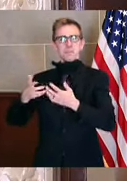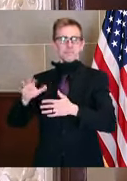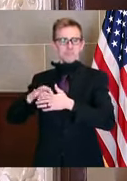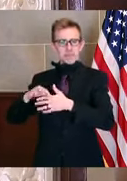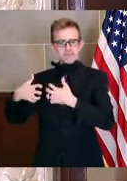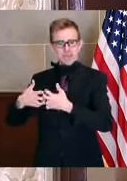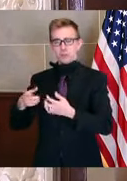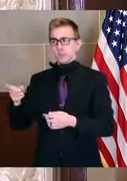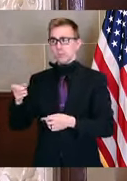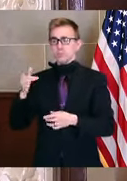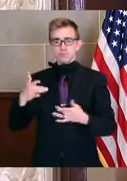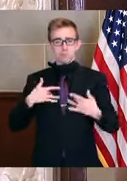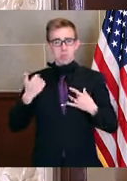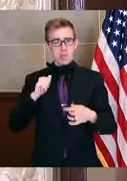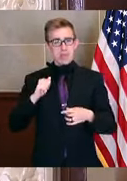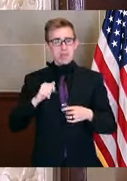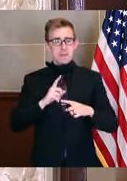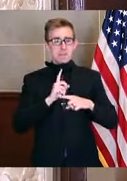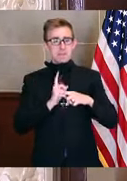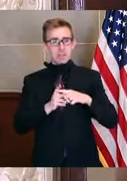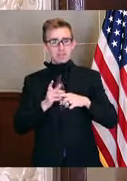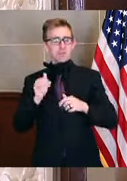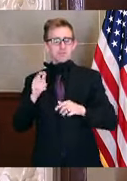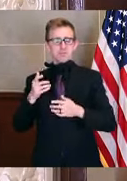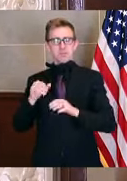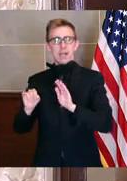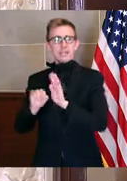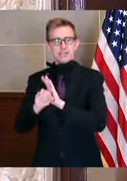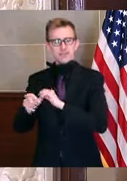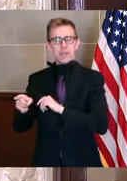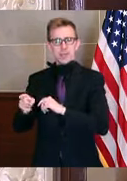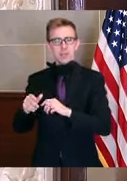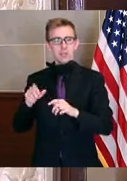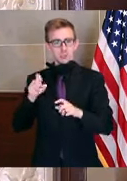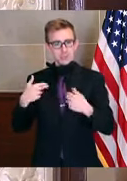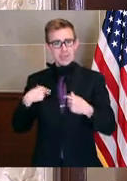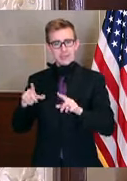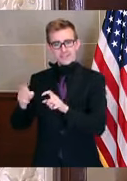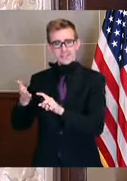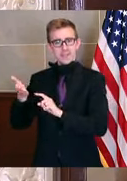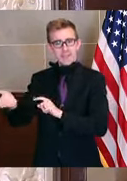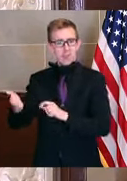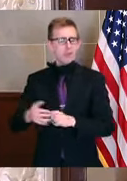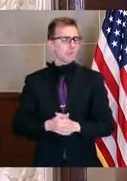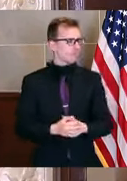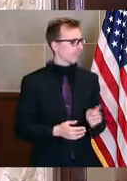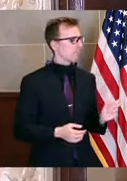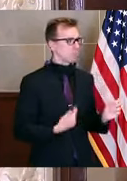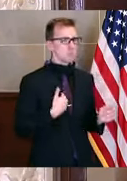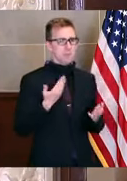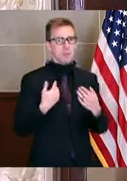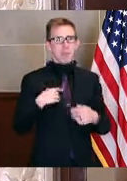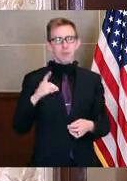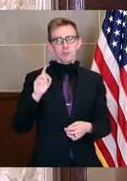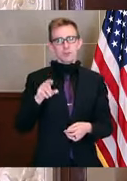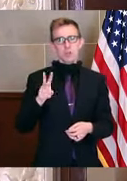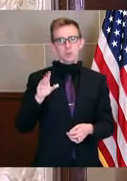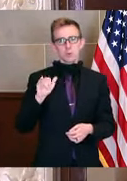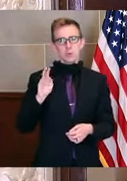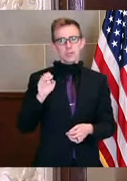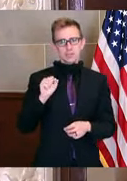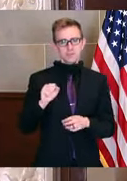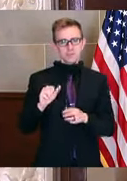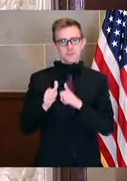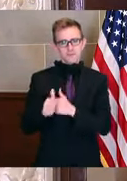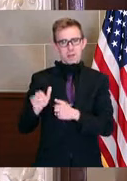enough positive cases that surge testing is something that should be happening there. Yeah. You know what, and I might have Dr. Williams follow up on this one, but